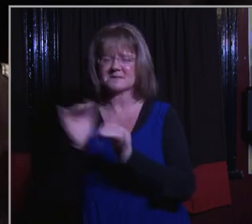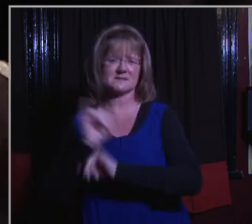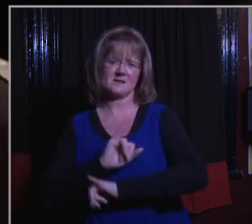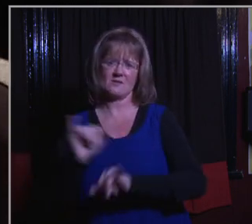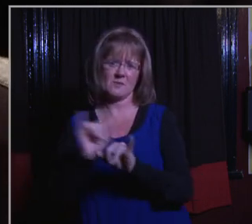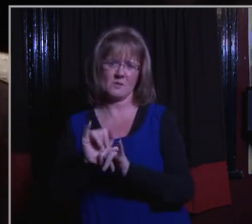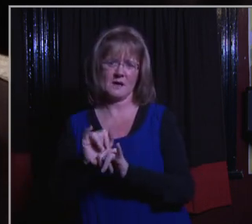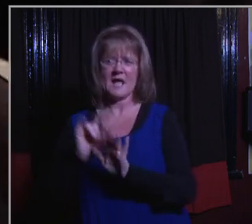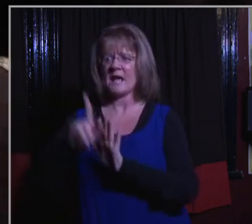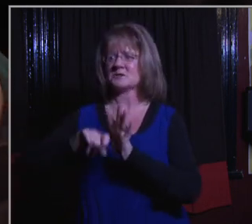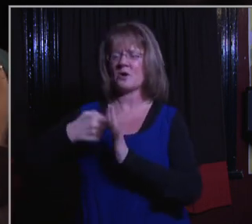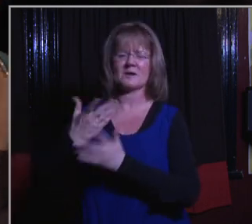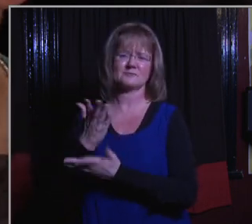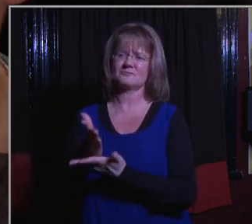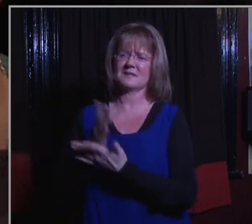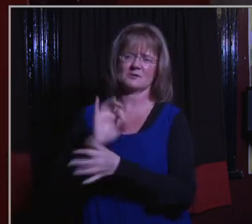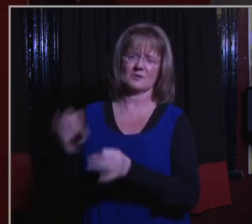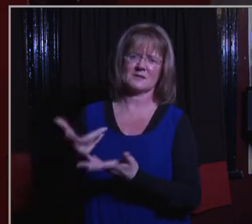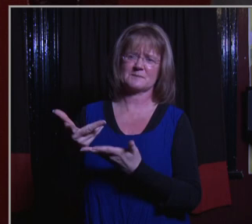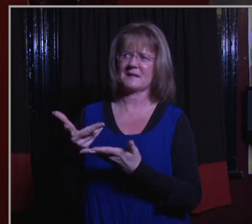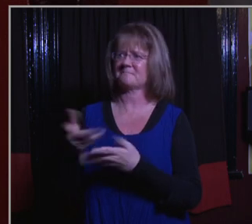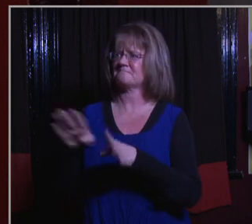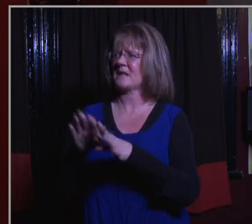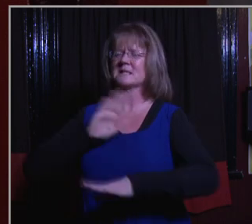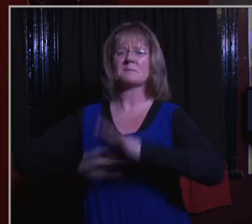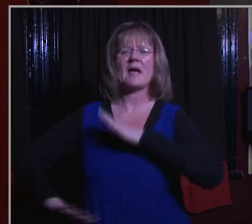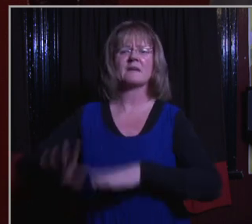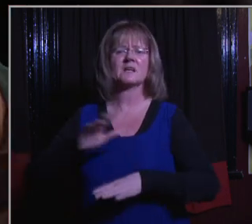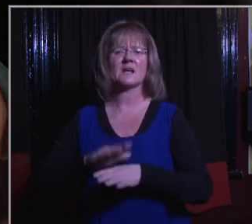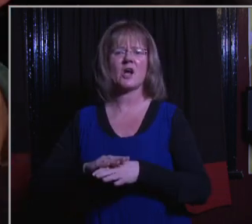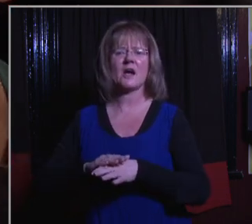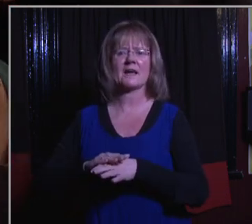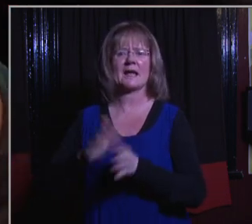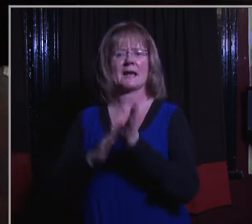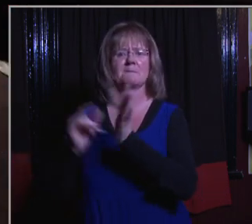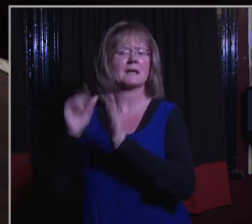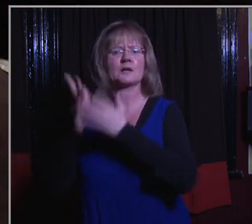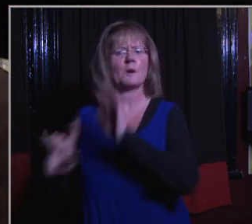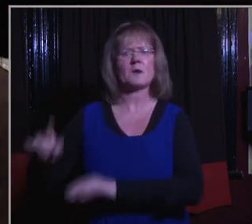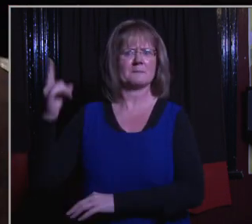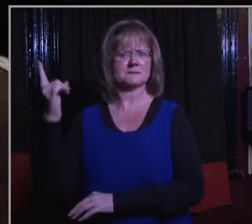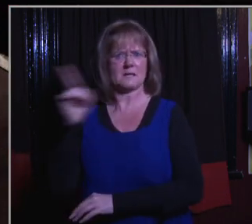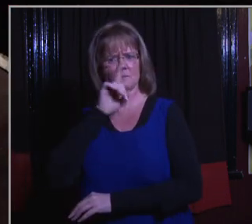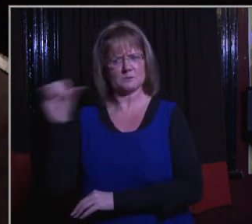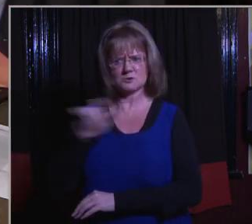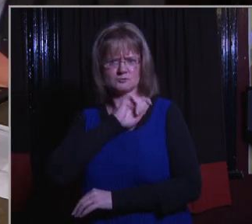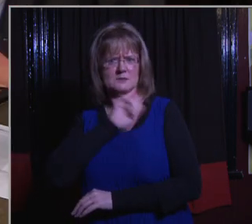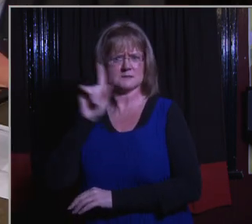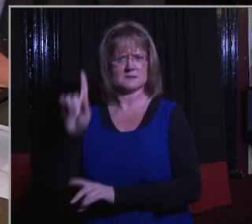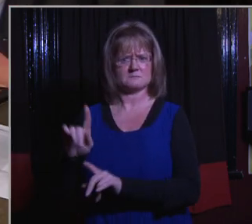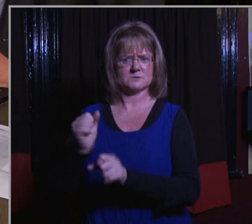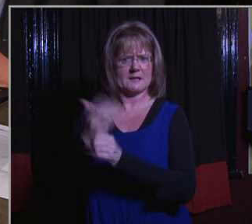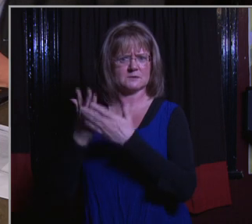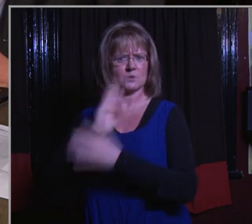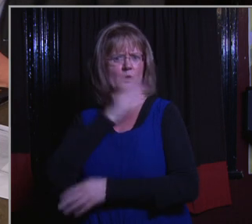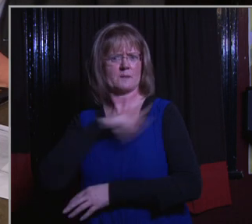He's behaved like a National Party candidate and not like the Prime Minister who the people should trust to hold his ministers from a much